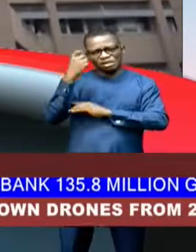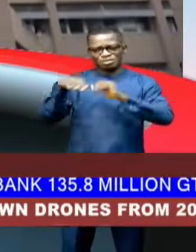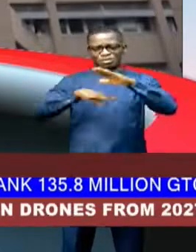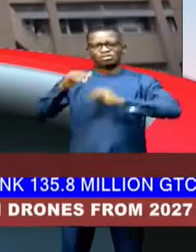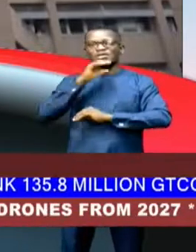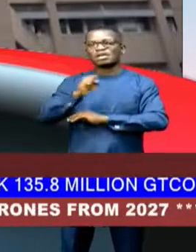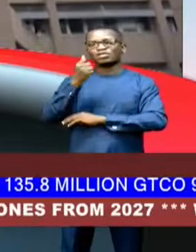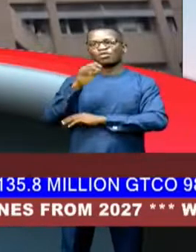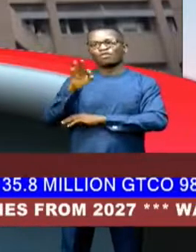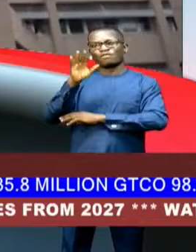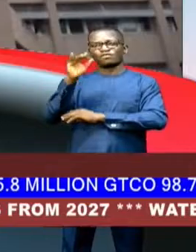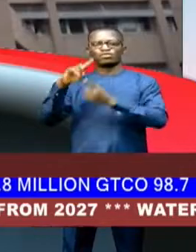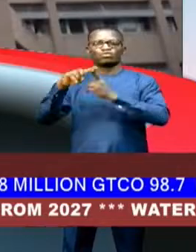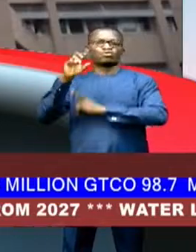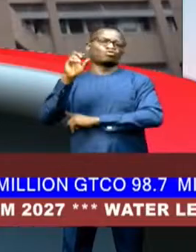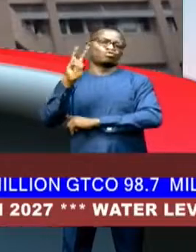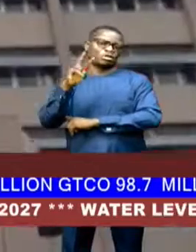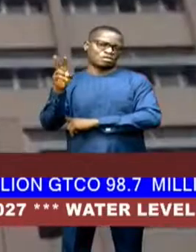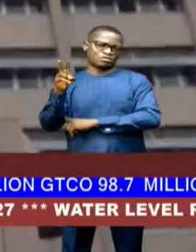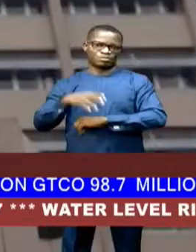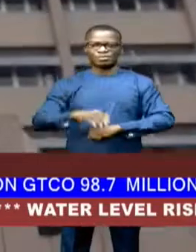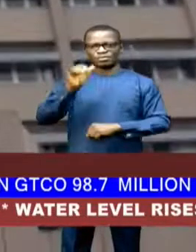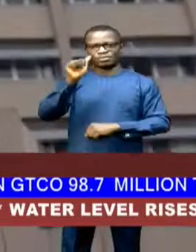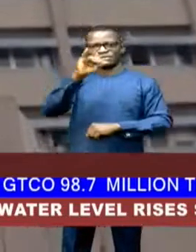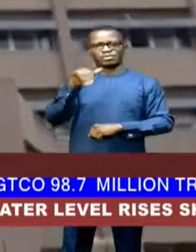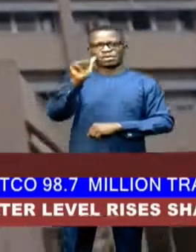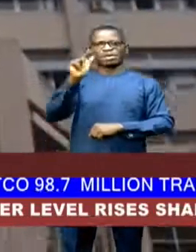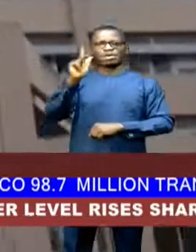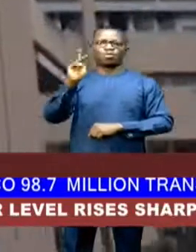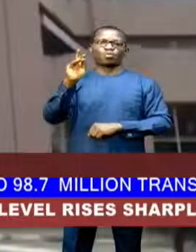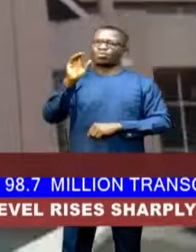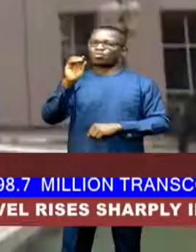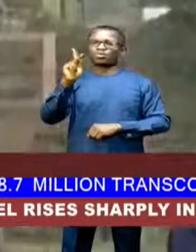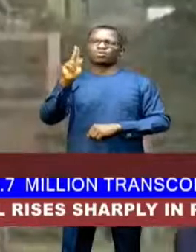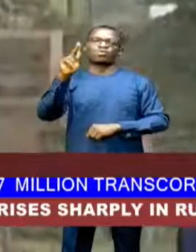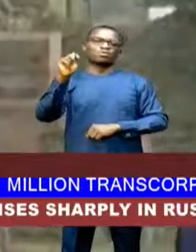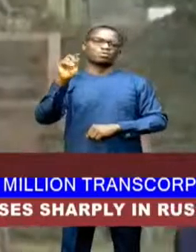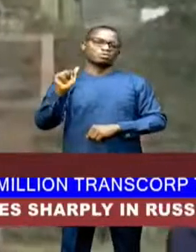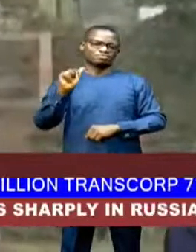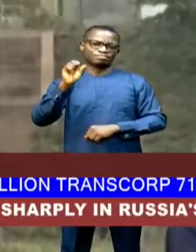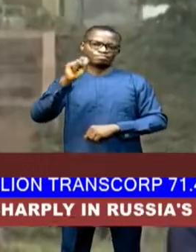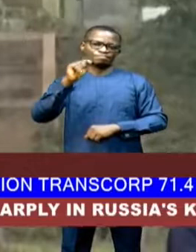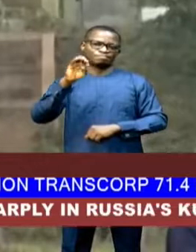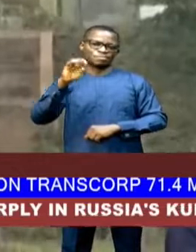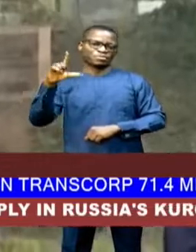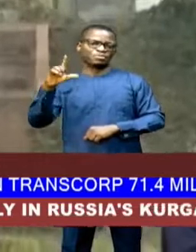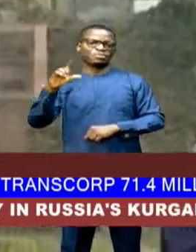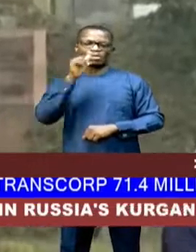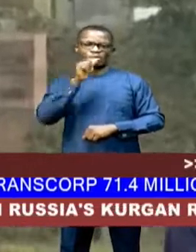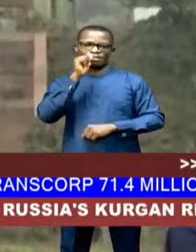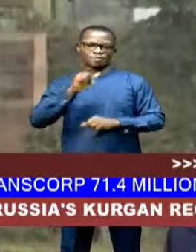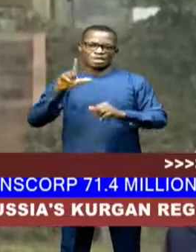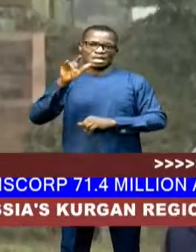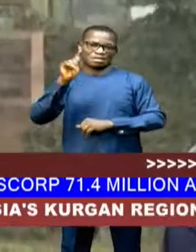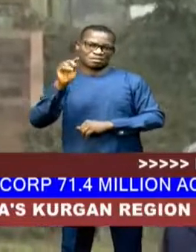15 and 22. Ajao Kota Steel Company limited specializing in the sourcing and production of